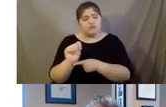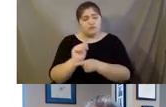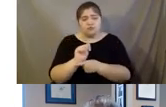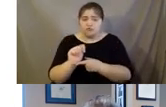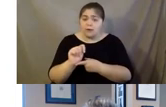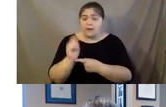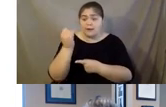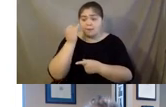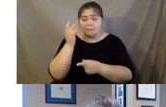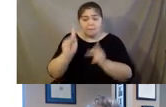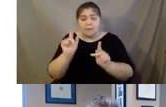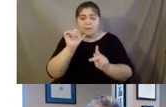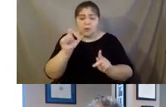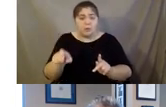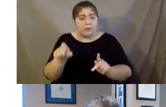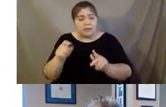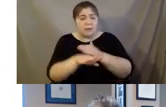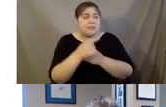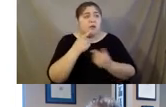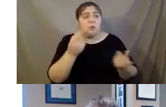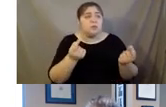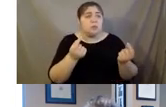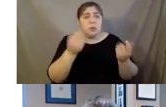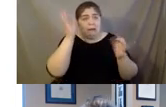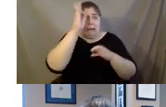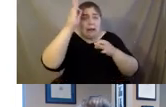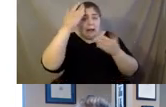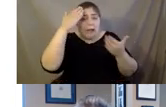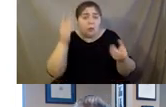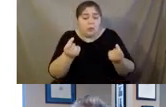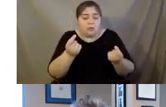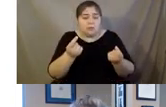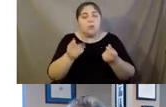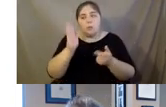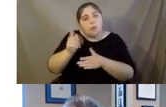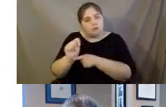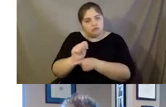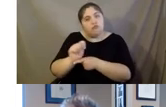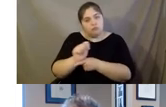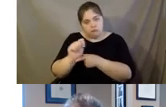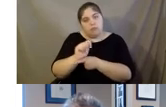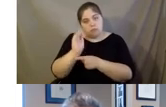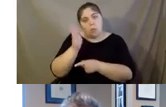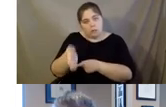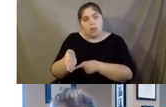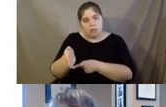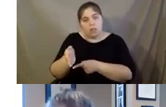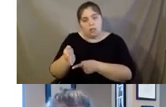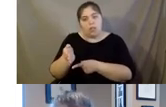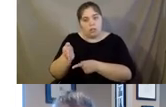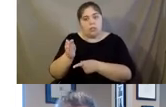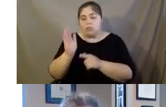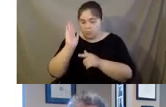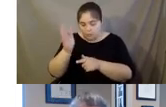don't have to come in and say, what am I going to do? I don't know what this opportunity is going to look like for me. They're all